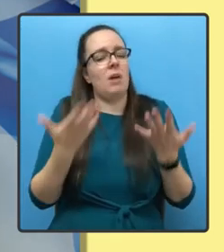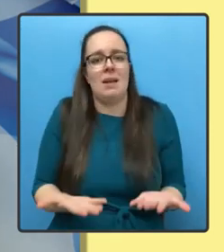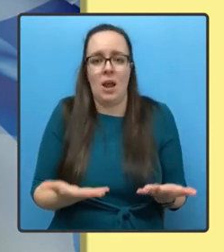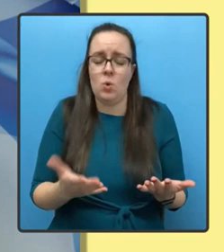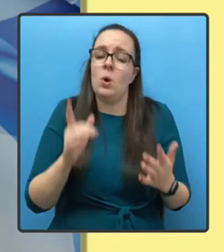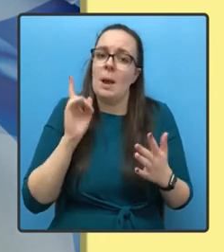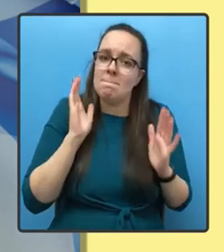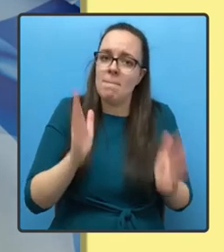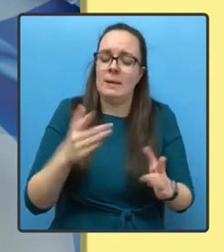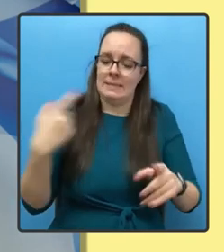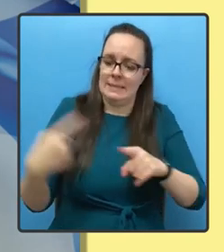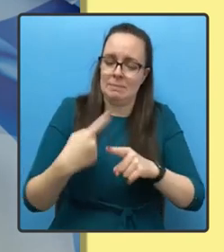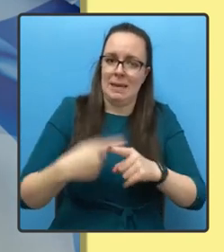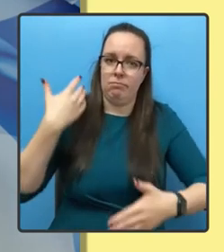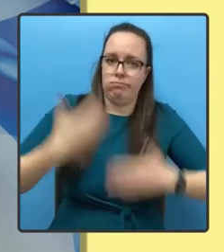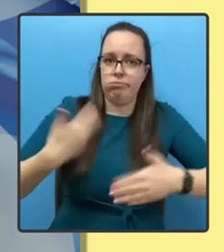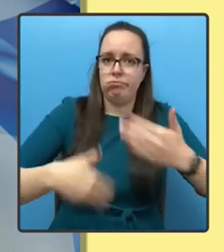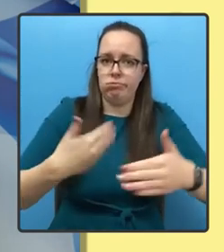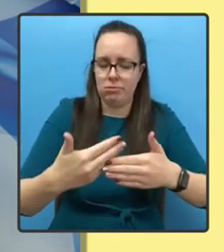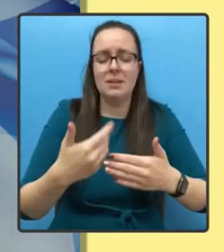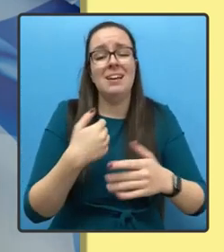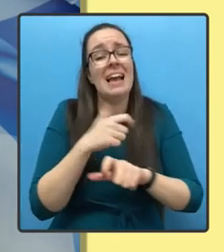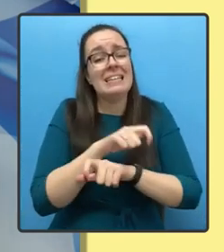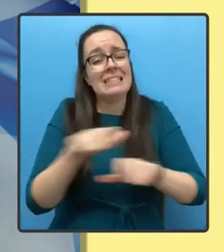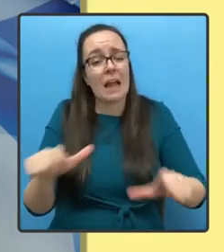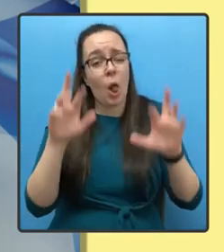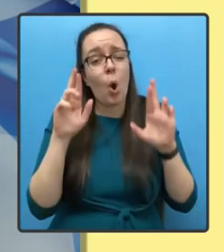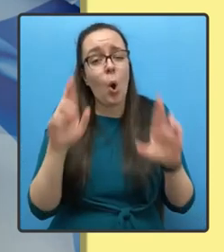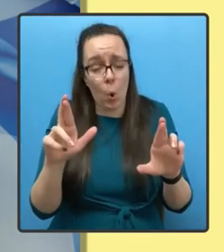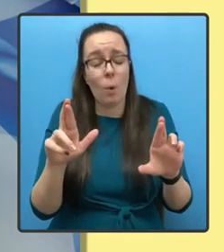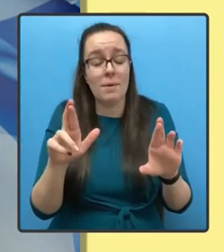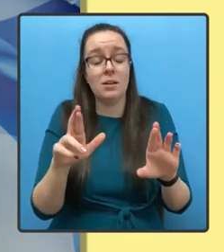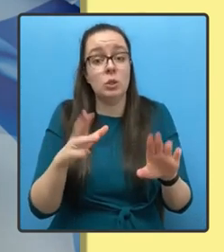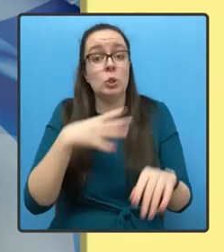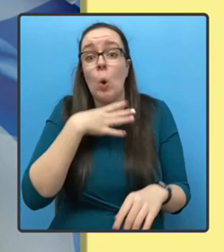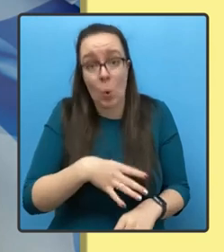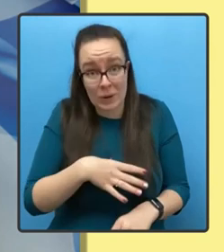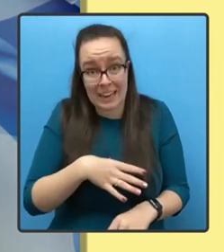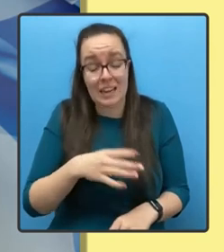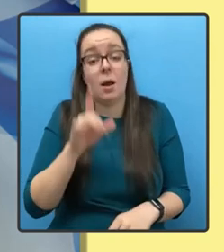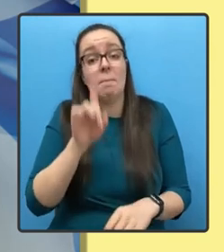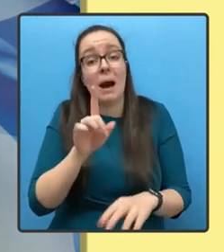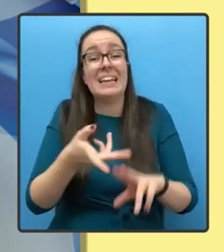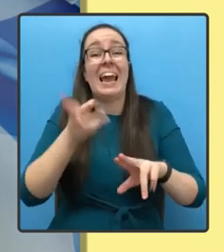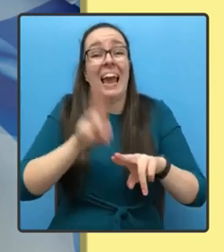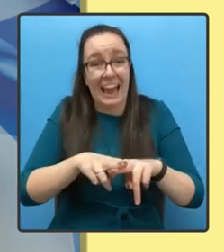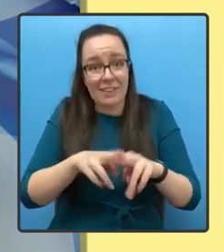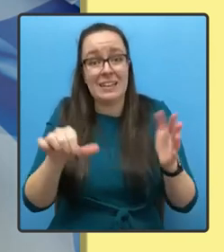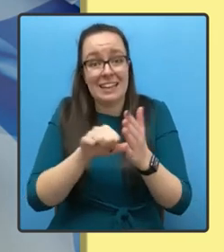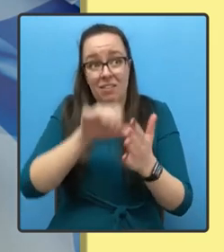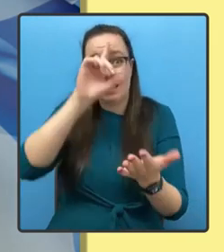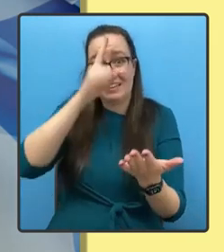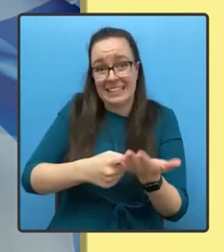And while I still hope this will not be necessary, if difficult decisions do need to be made to keep us safe,